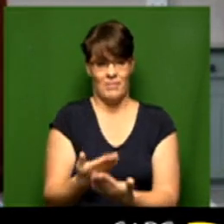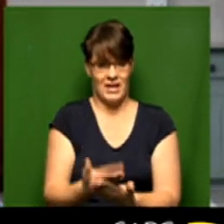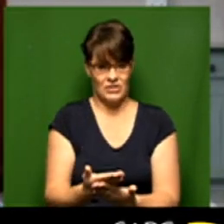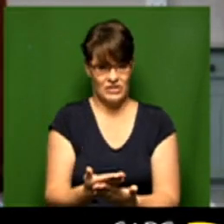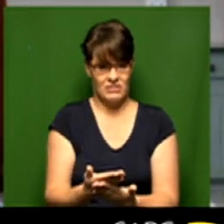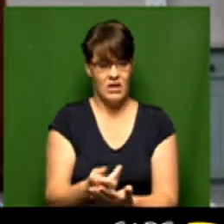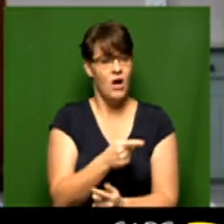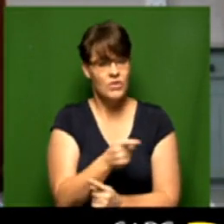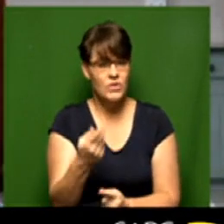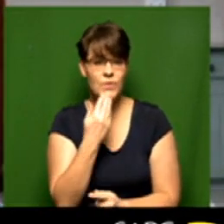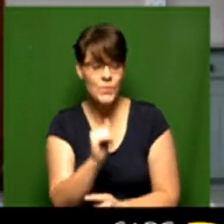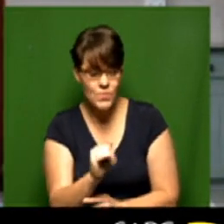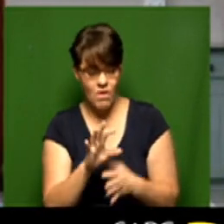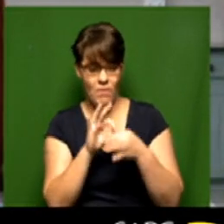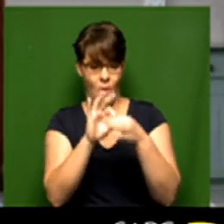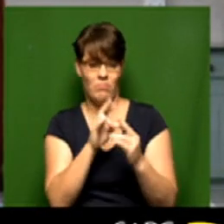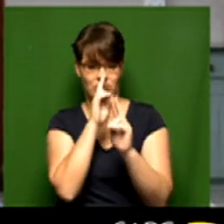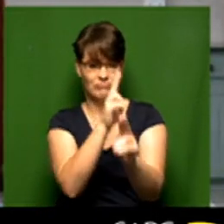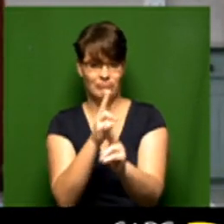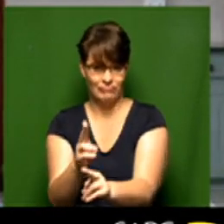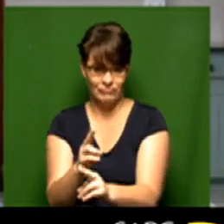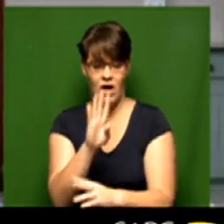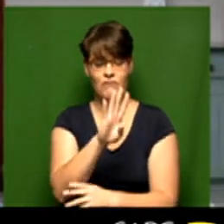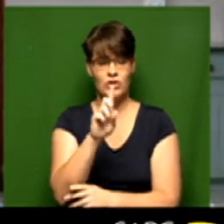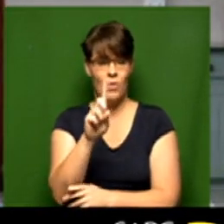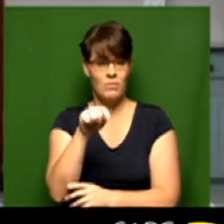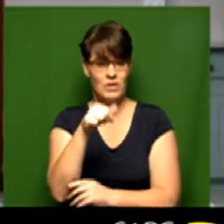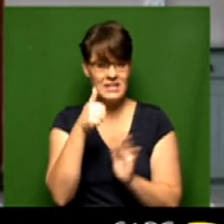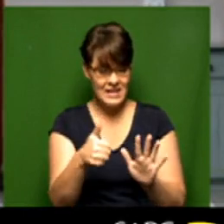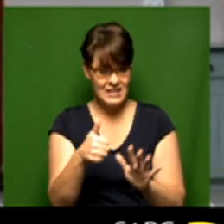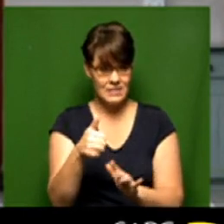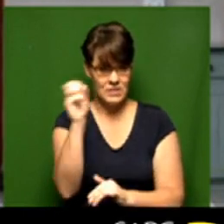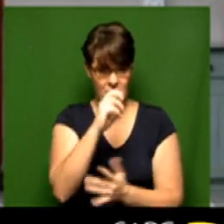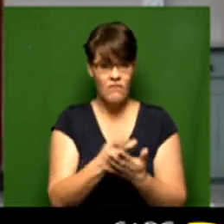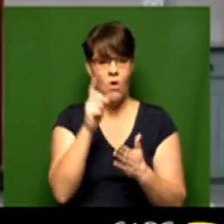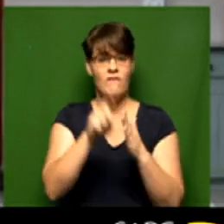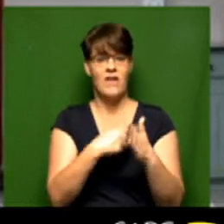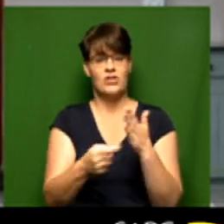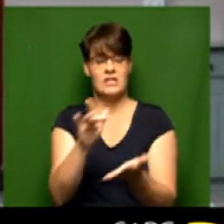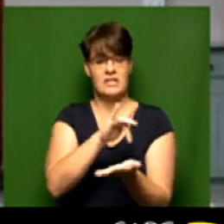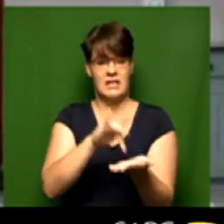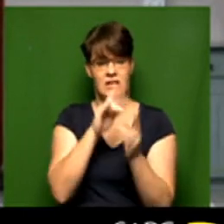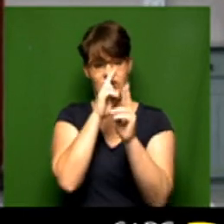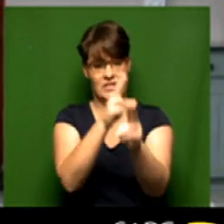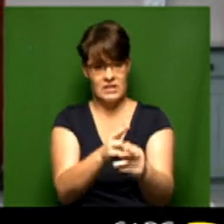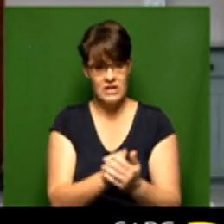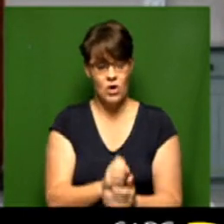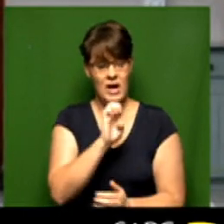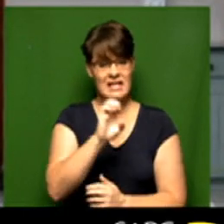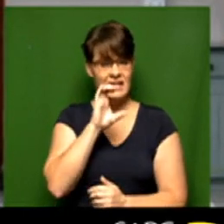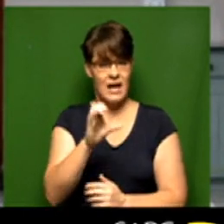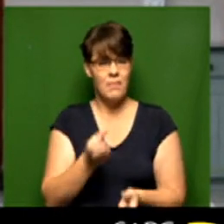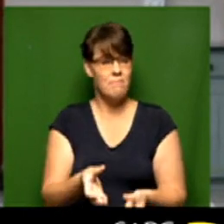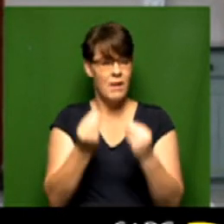and those are for the home visits and 41.6 percent for voting station visits so the Eastern Cape